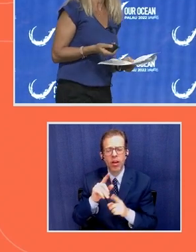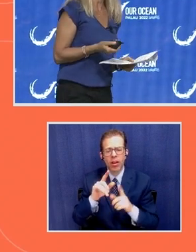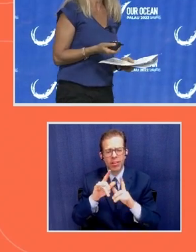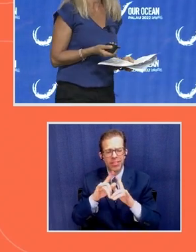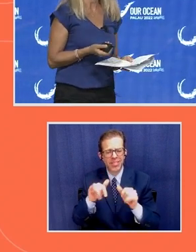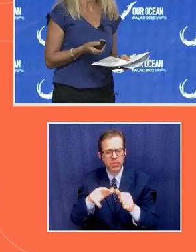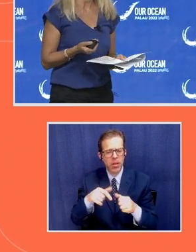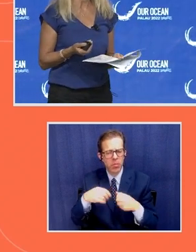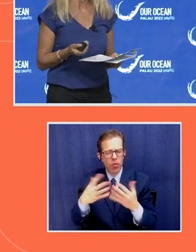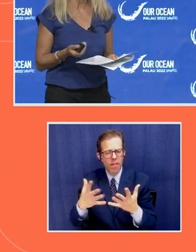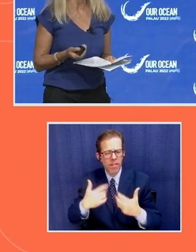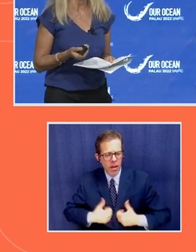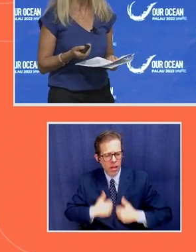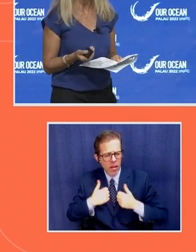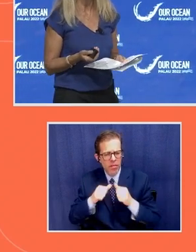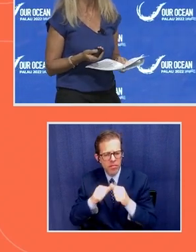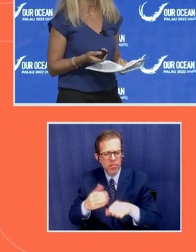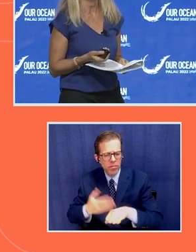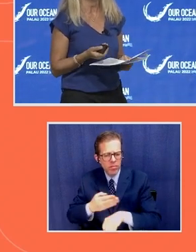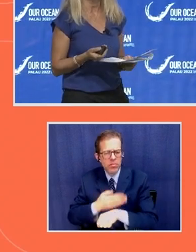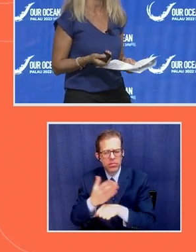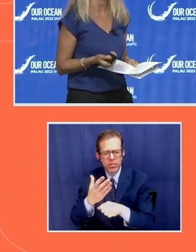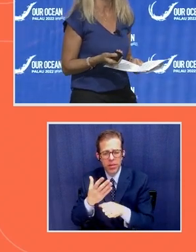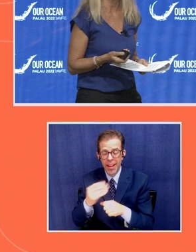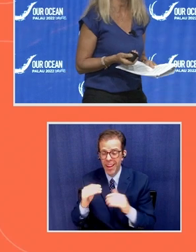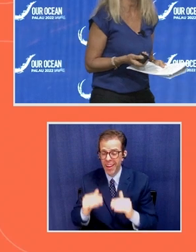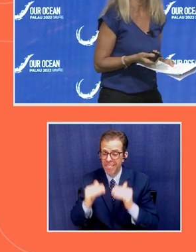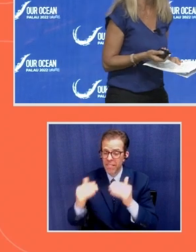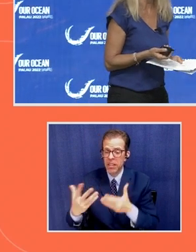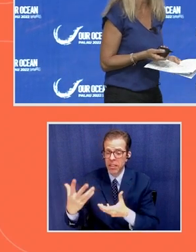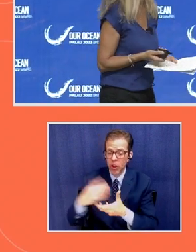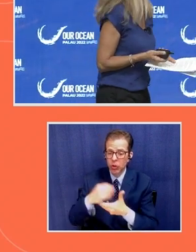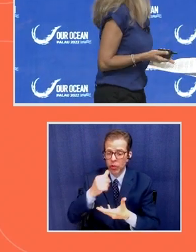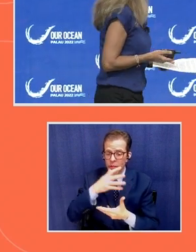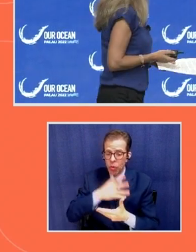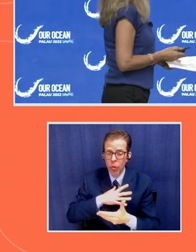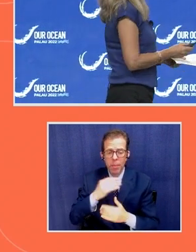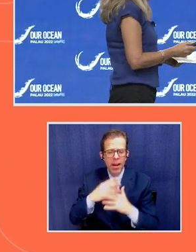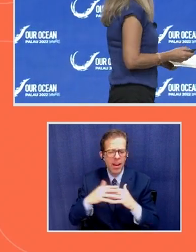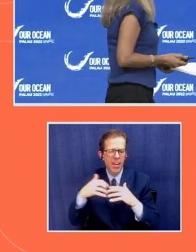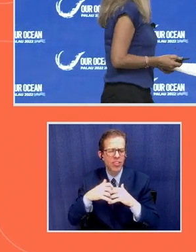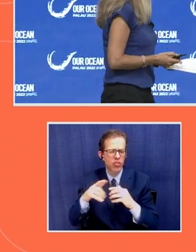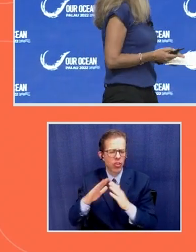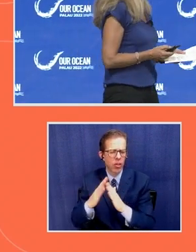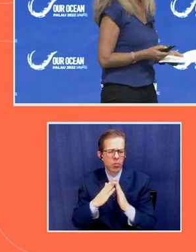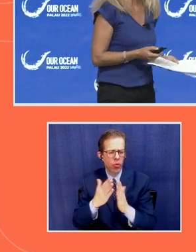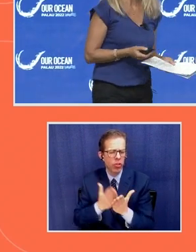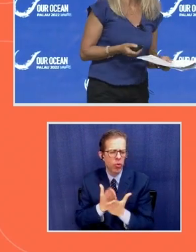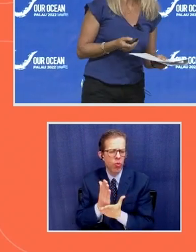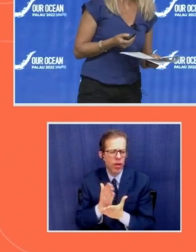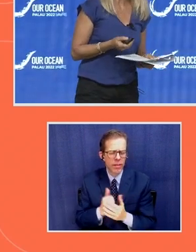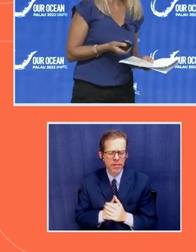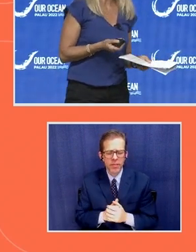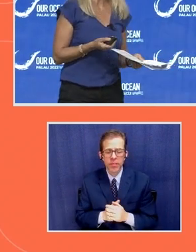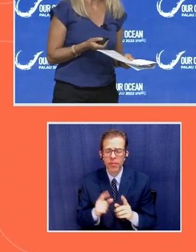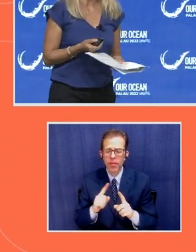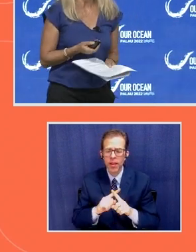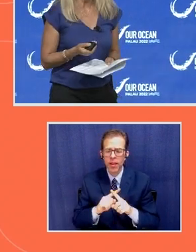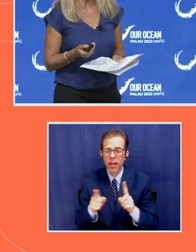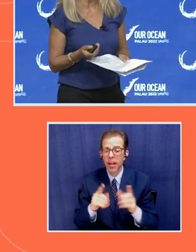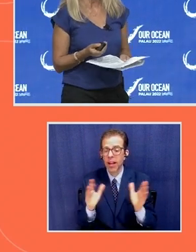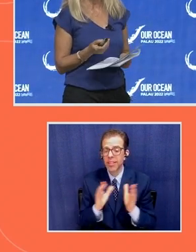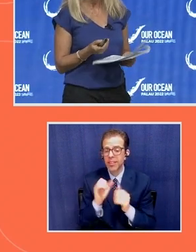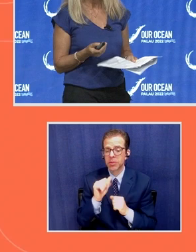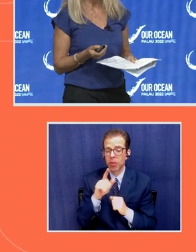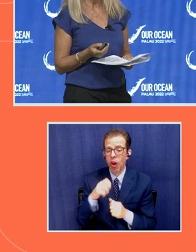and advancing the inclusion of women and indigenous communities' rights. However, small scale fisheries are facing